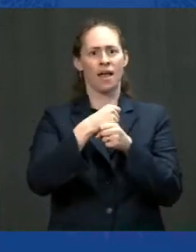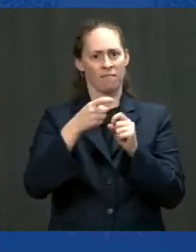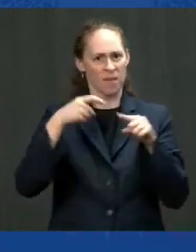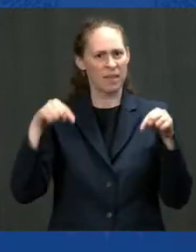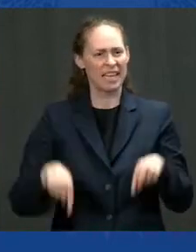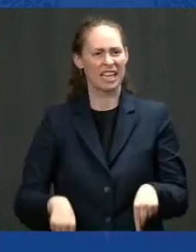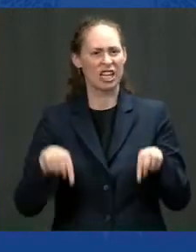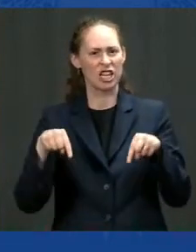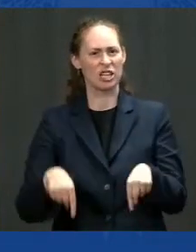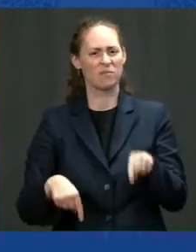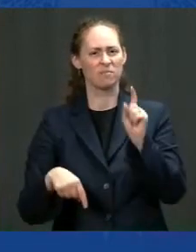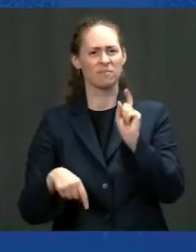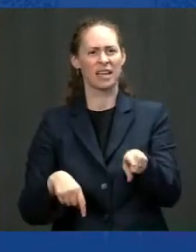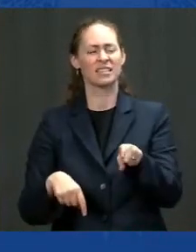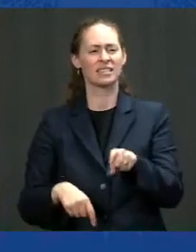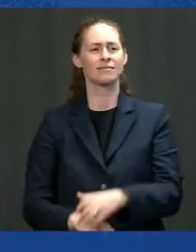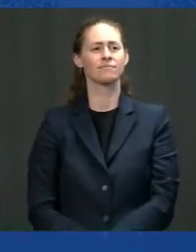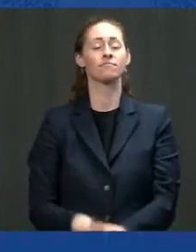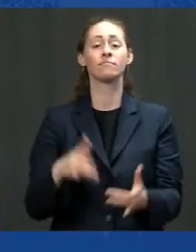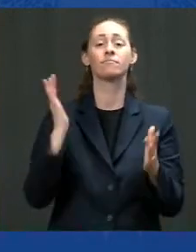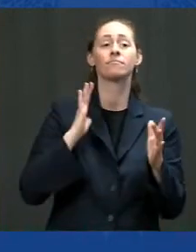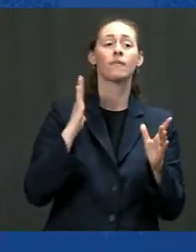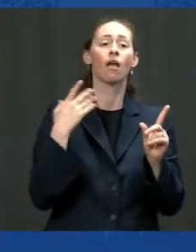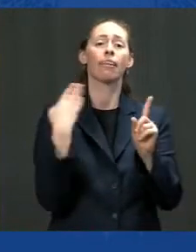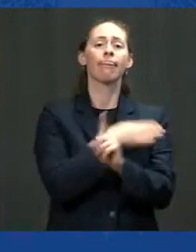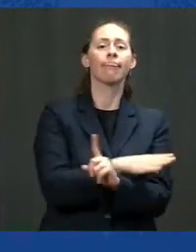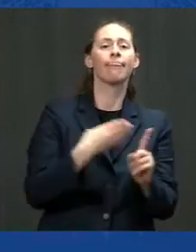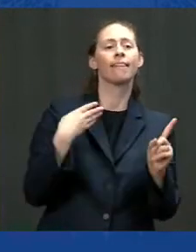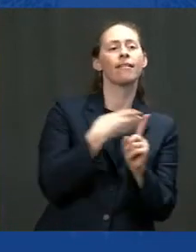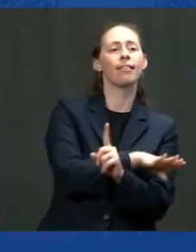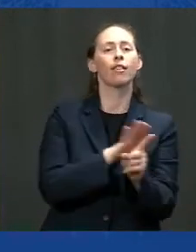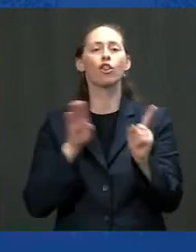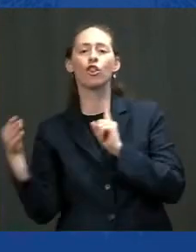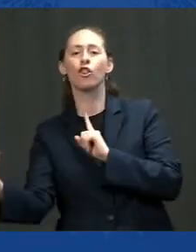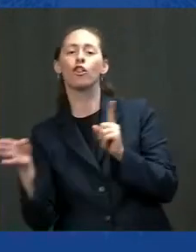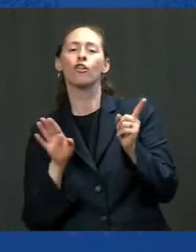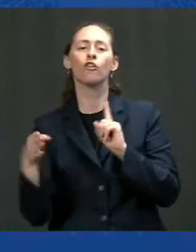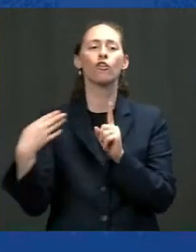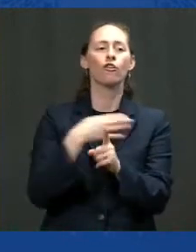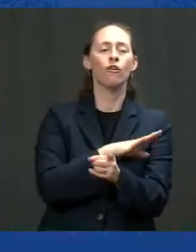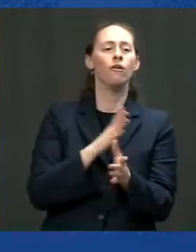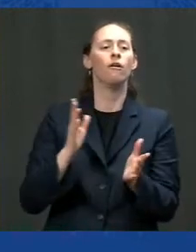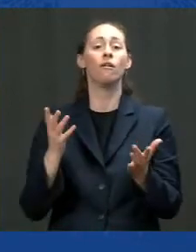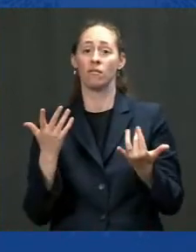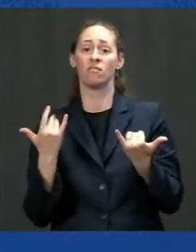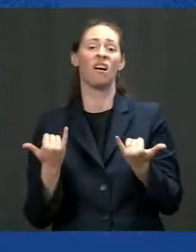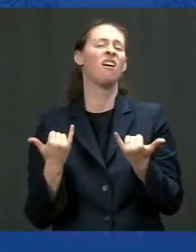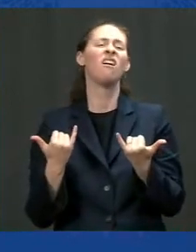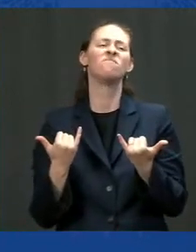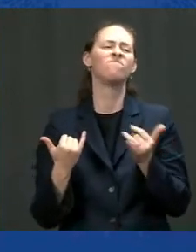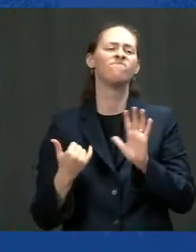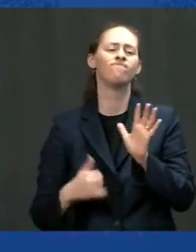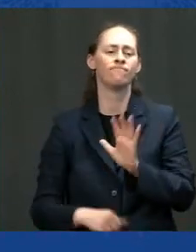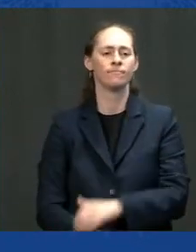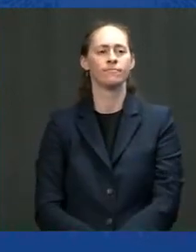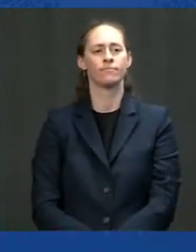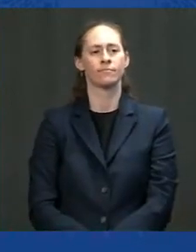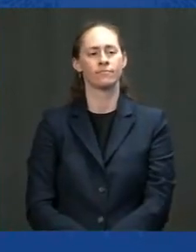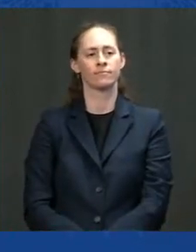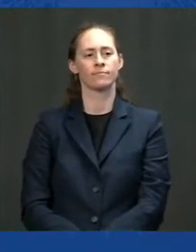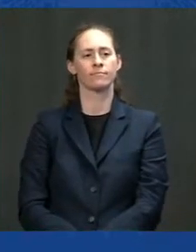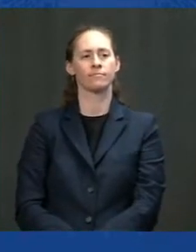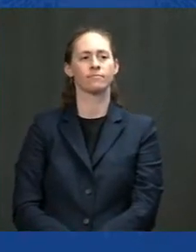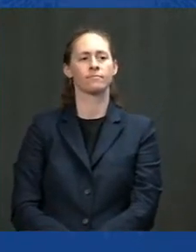loopholes over time, you know what substantially all means today? If 55 percent of it was made in